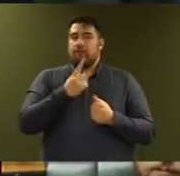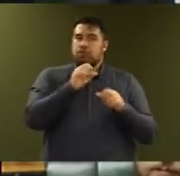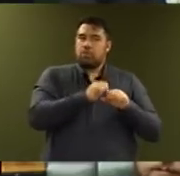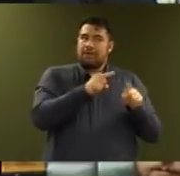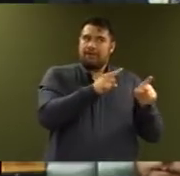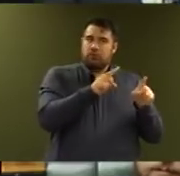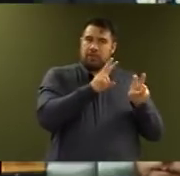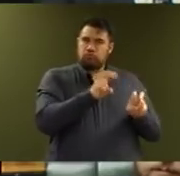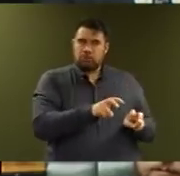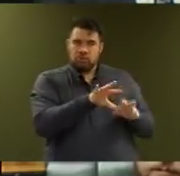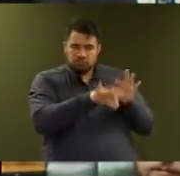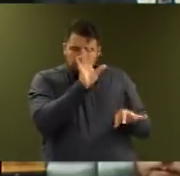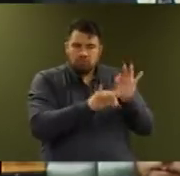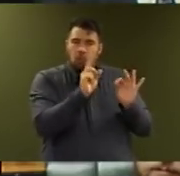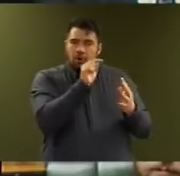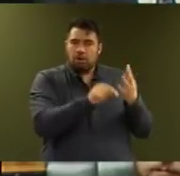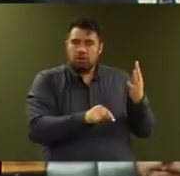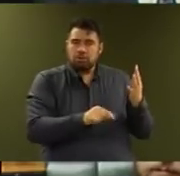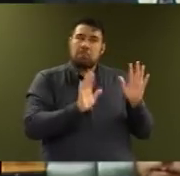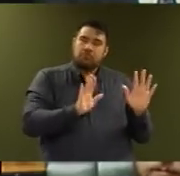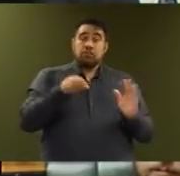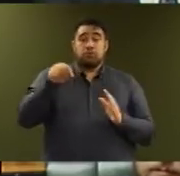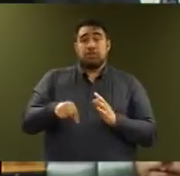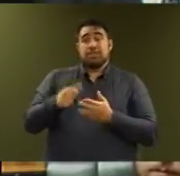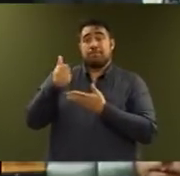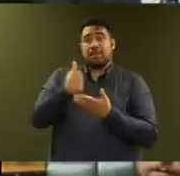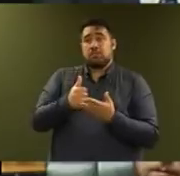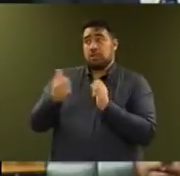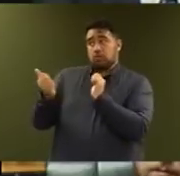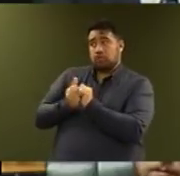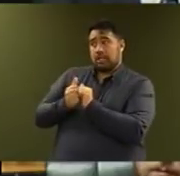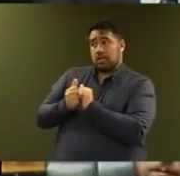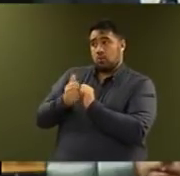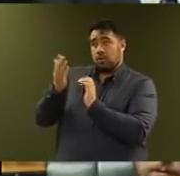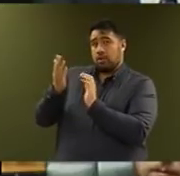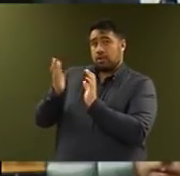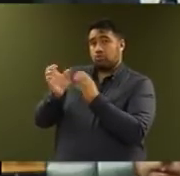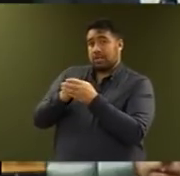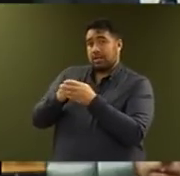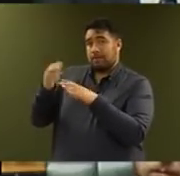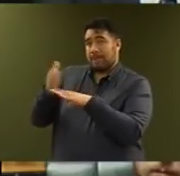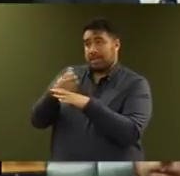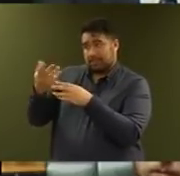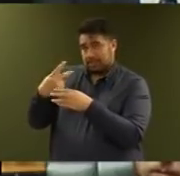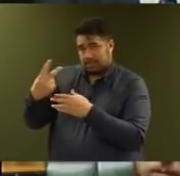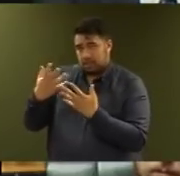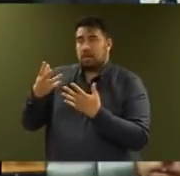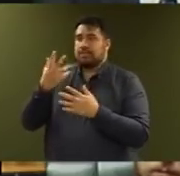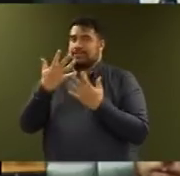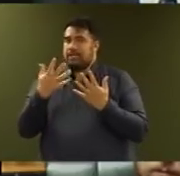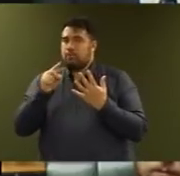meantime, in this budget, as part of our confidence and supply agreement with the Green Party, we are putting $10.5 million